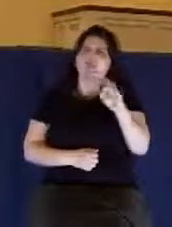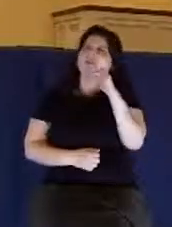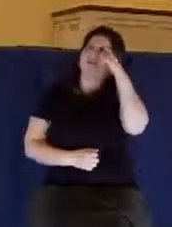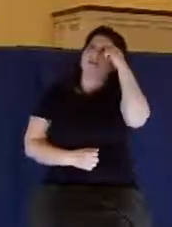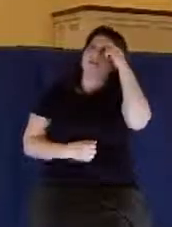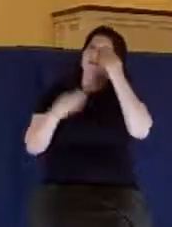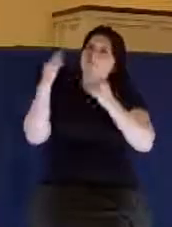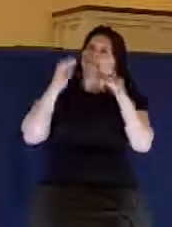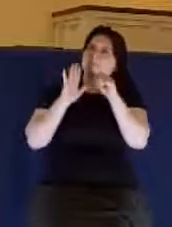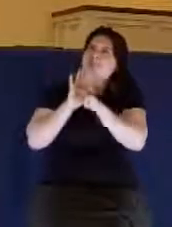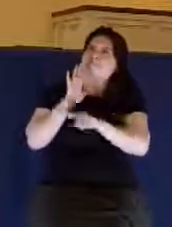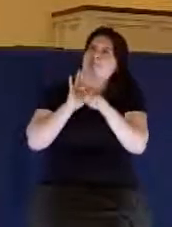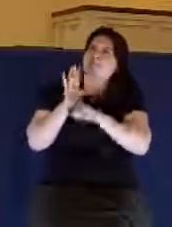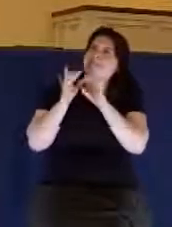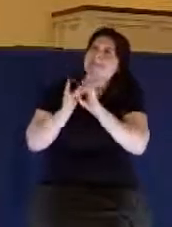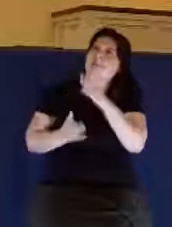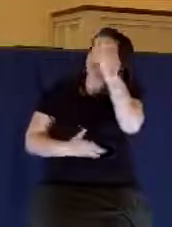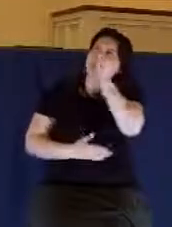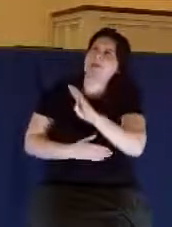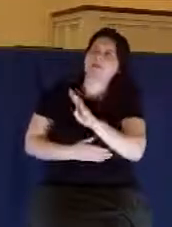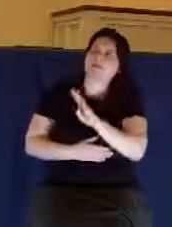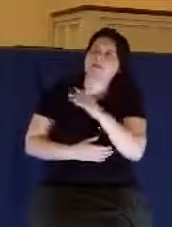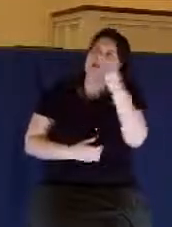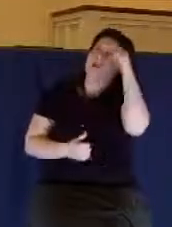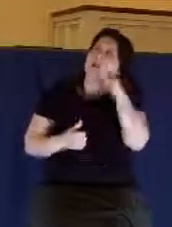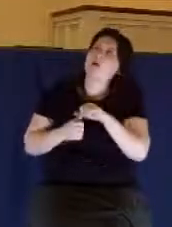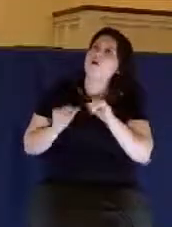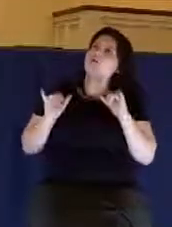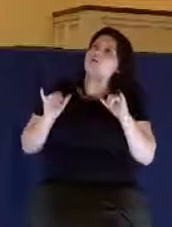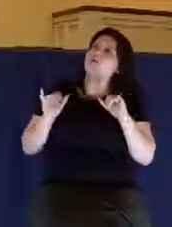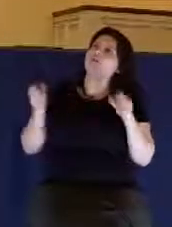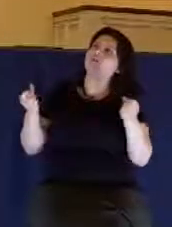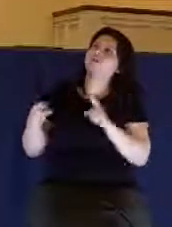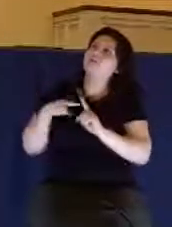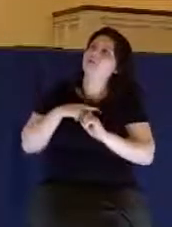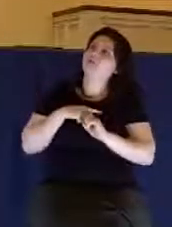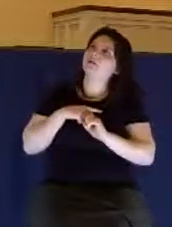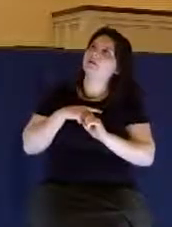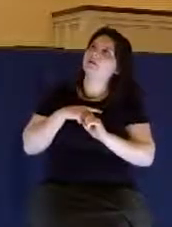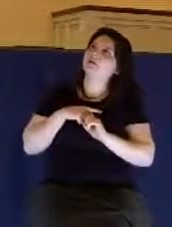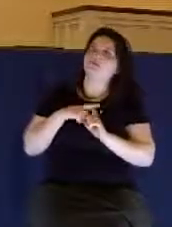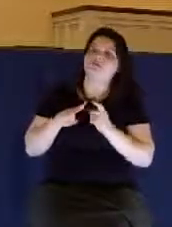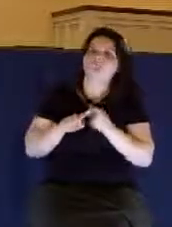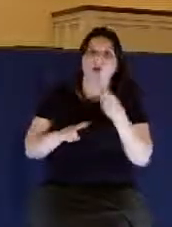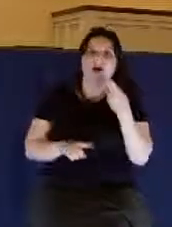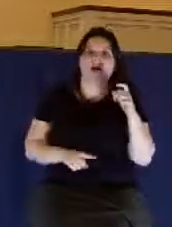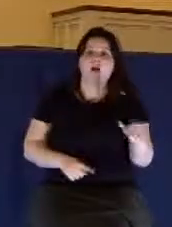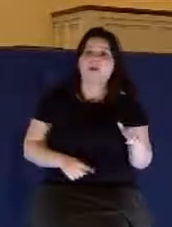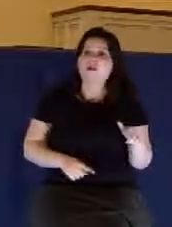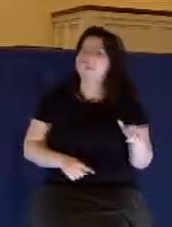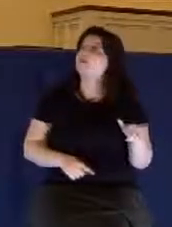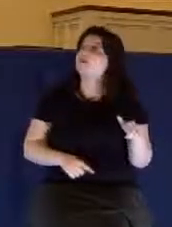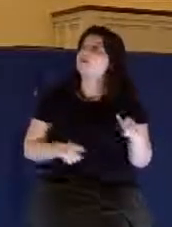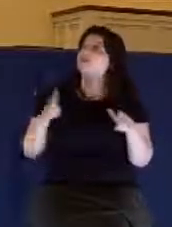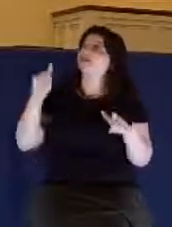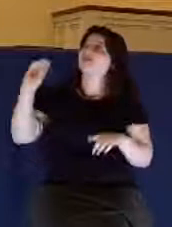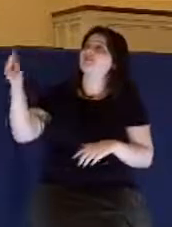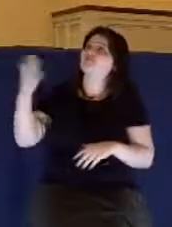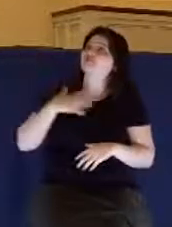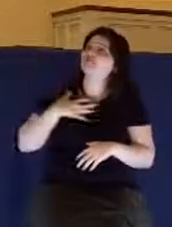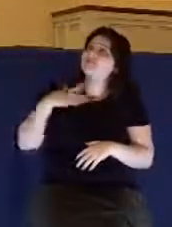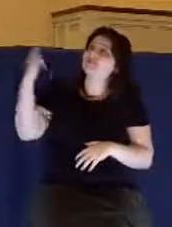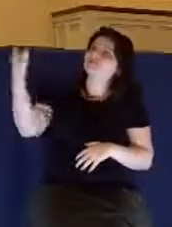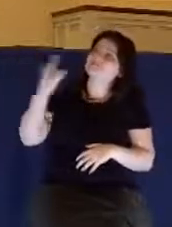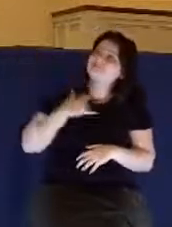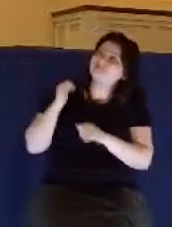negatively about God, just remember you're saved. He saved you from hell. He's graciously loved you,